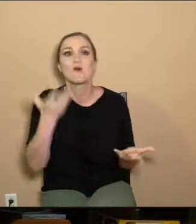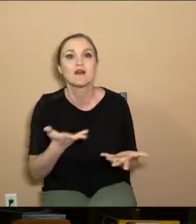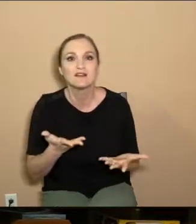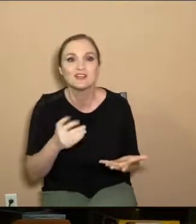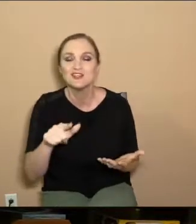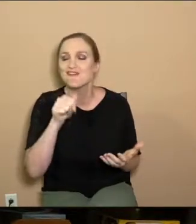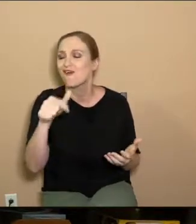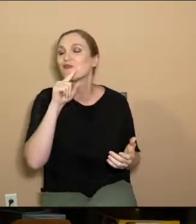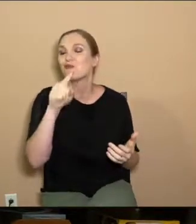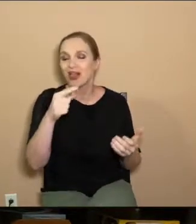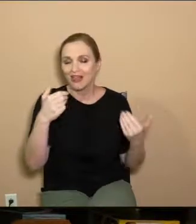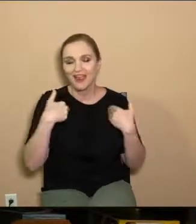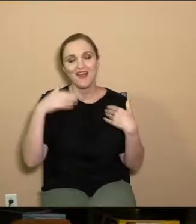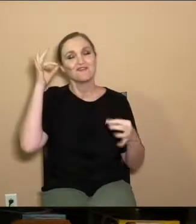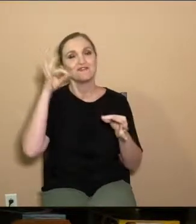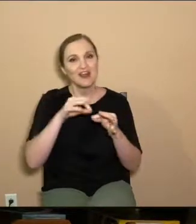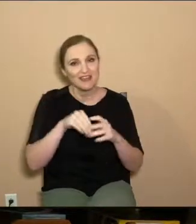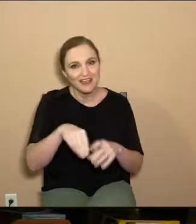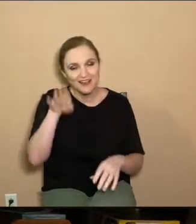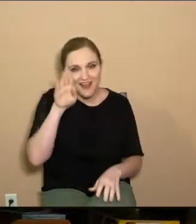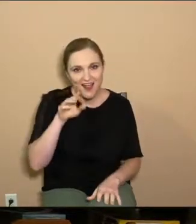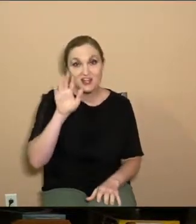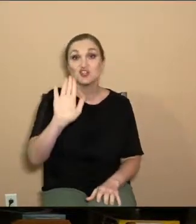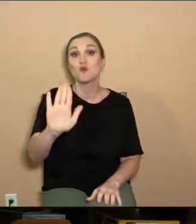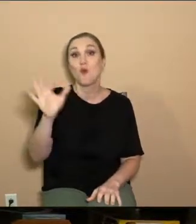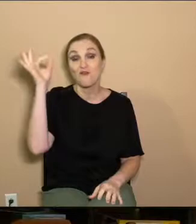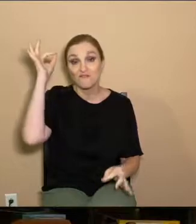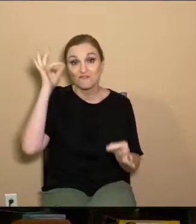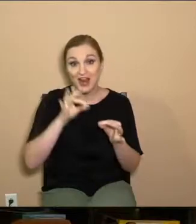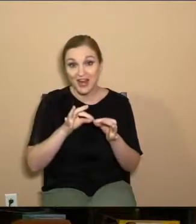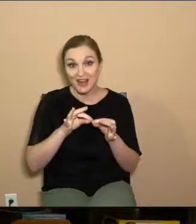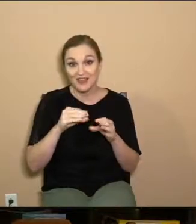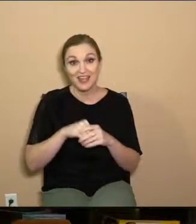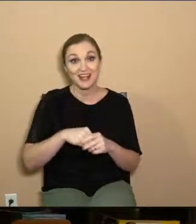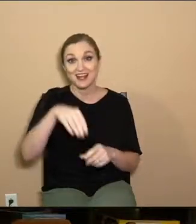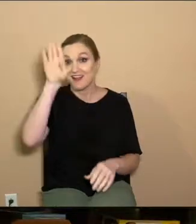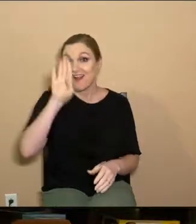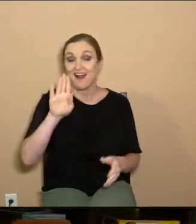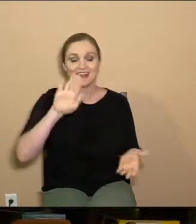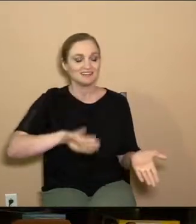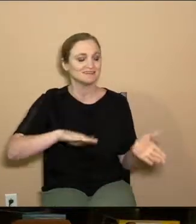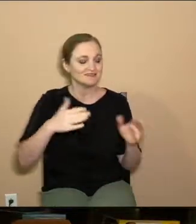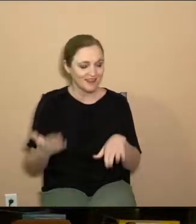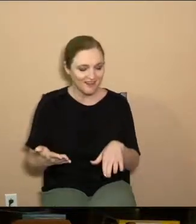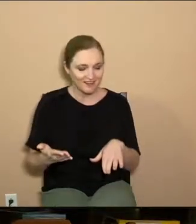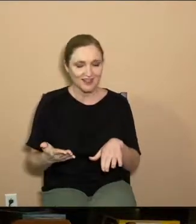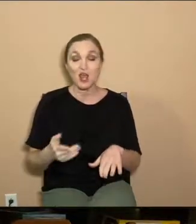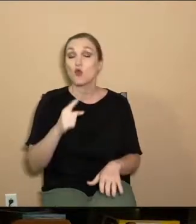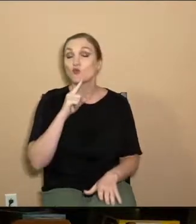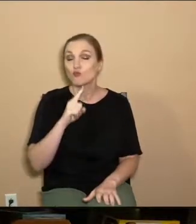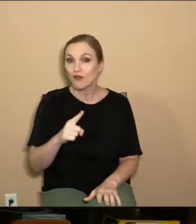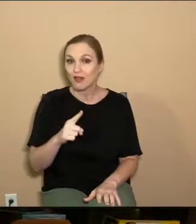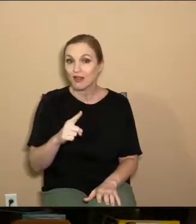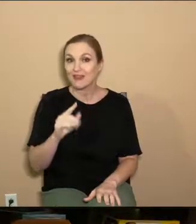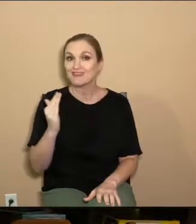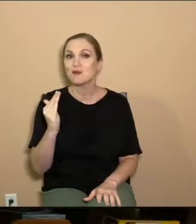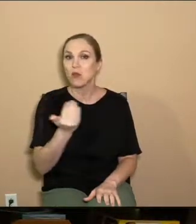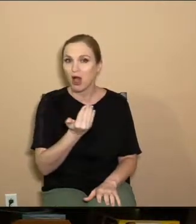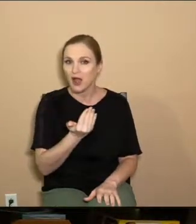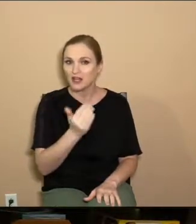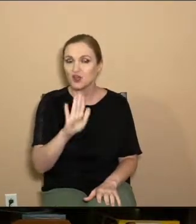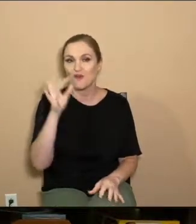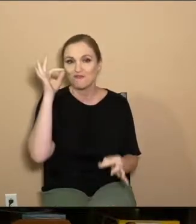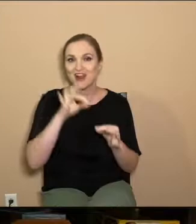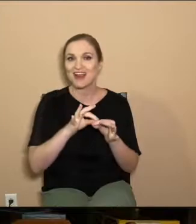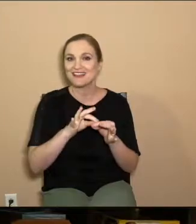You don't really have faith in God. Your faith in God is dead. And really, this is implied, your faith